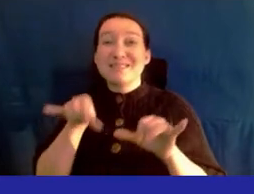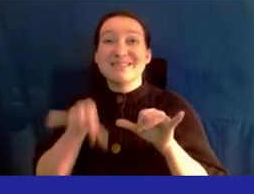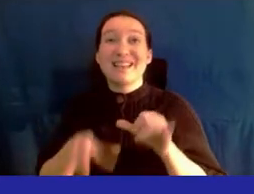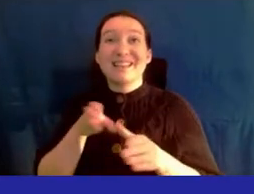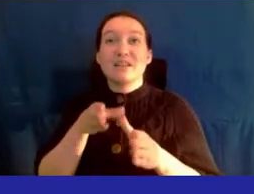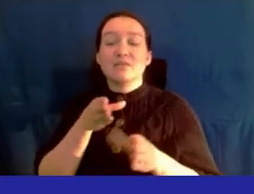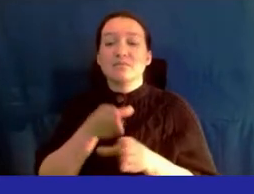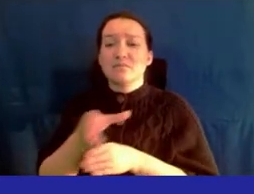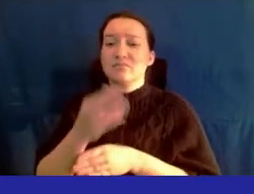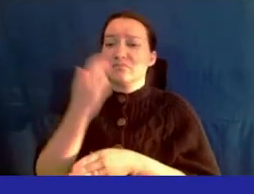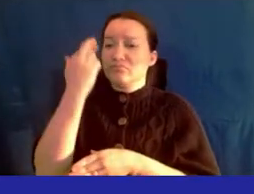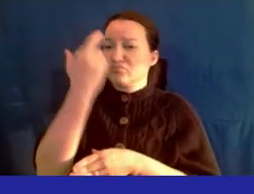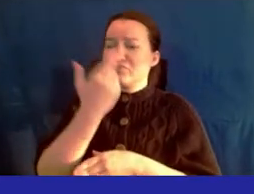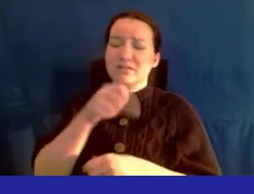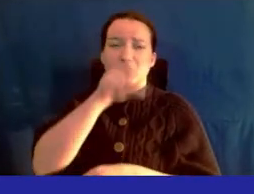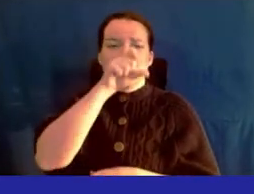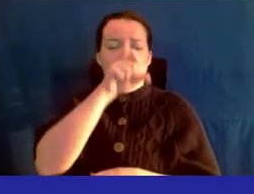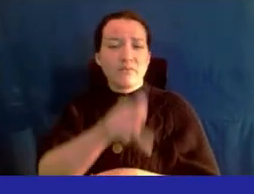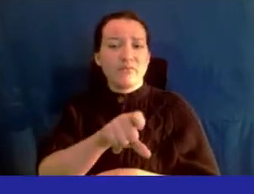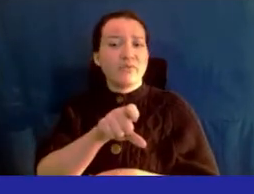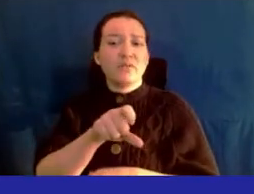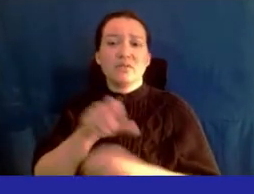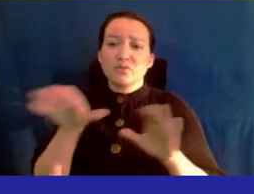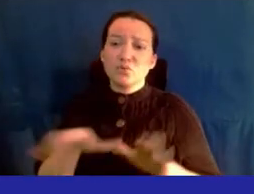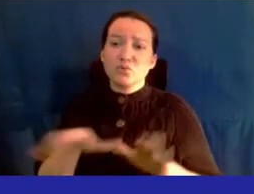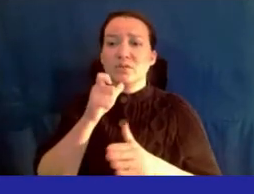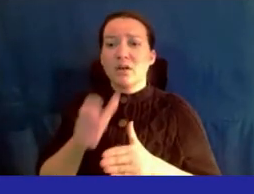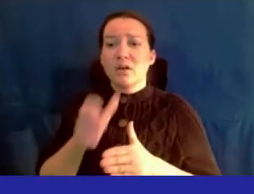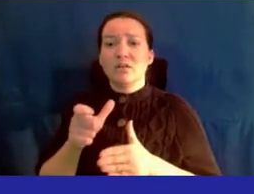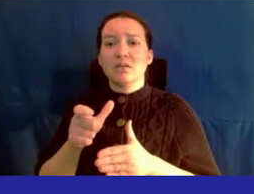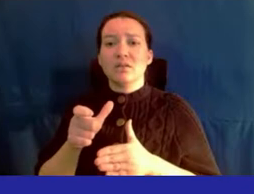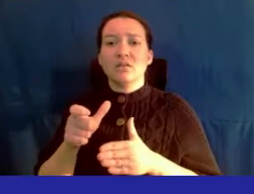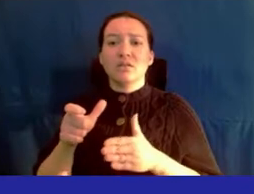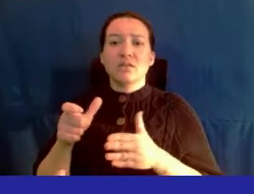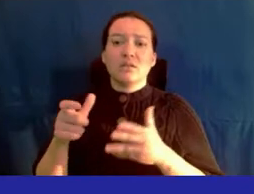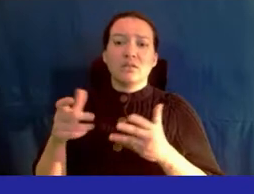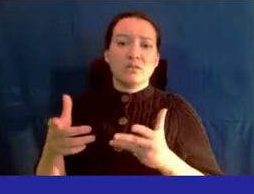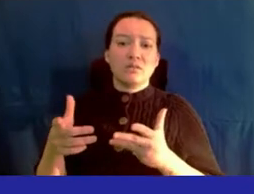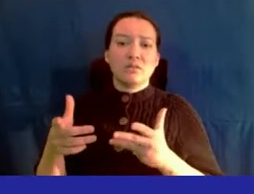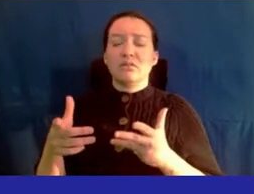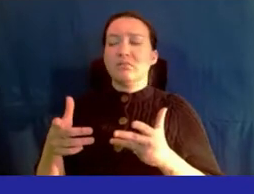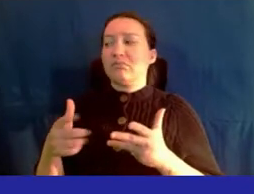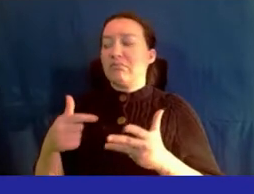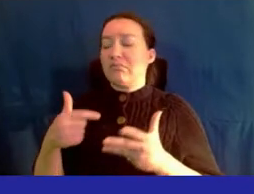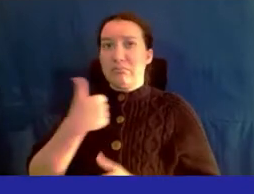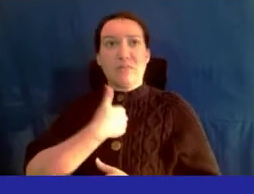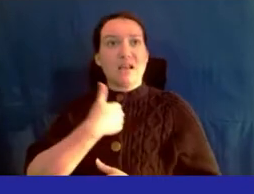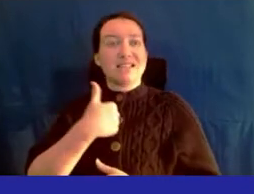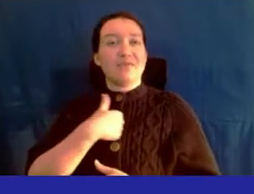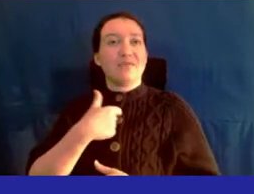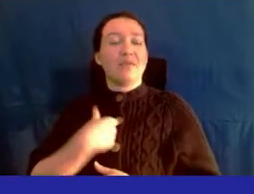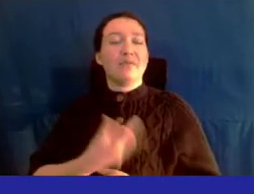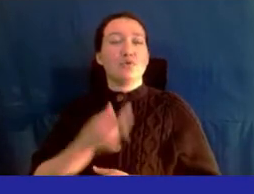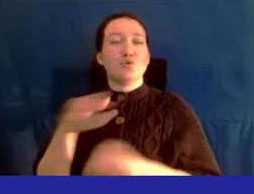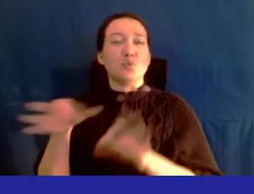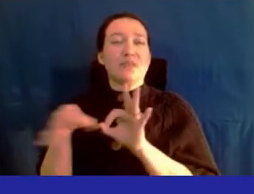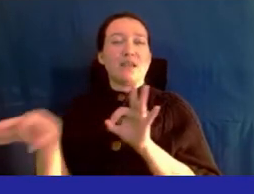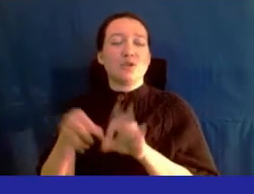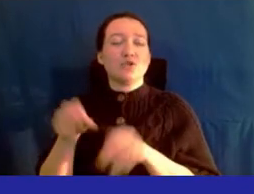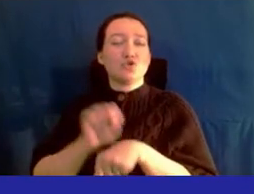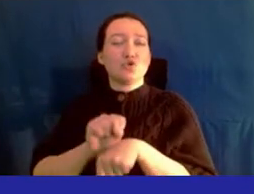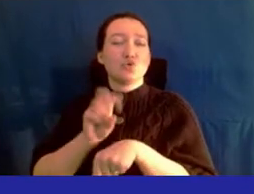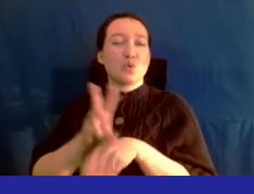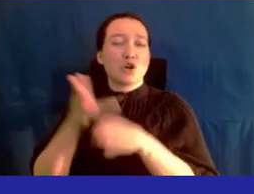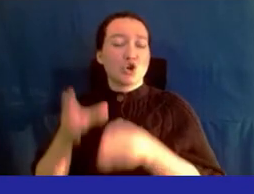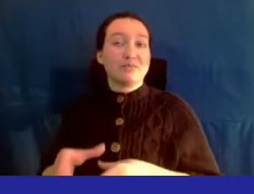are because we love what we do. We're not there for the money. I am, myself, a bilingual social worker. I am